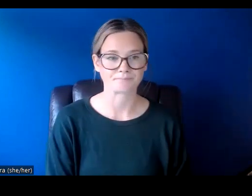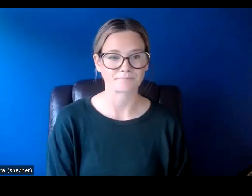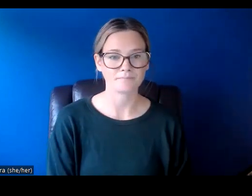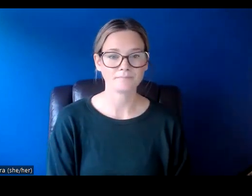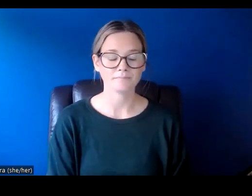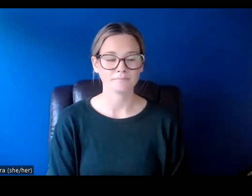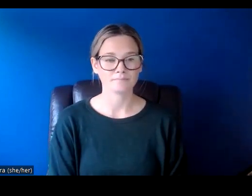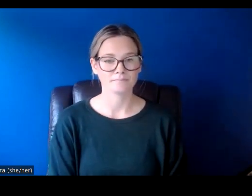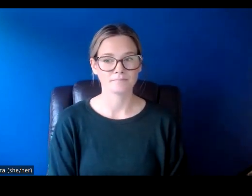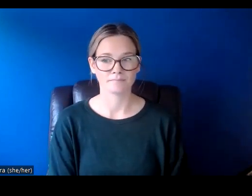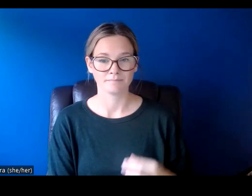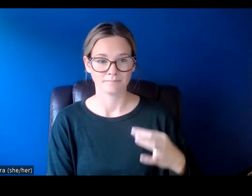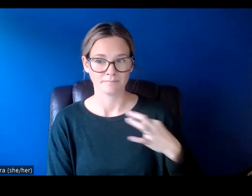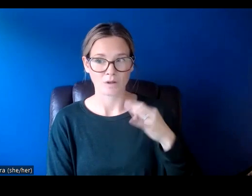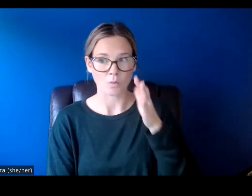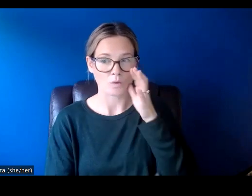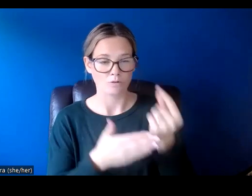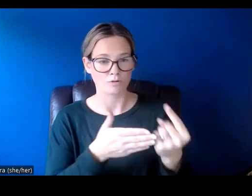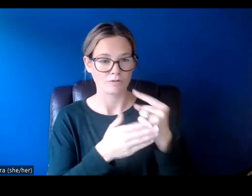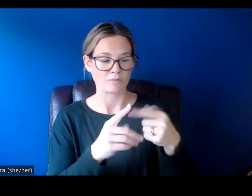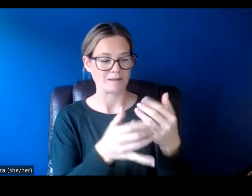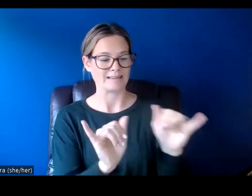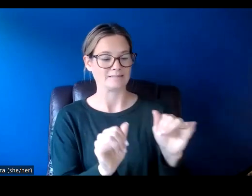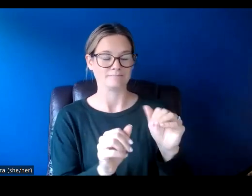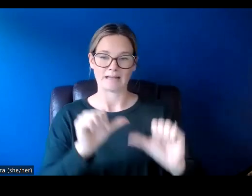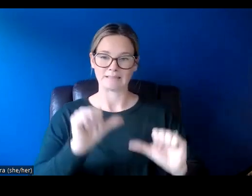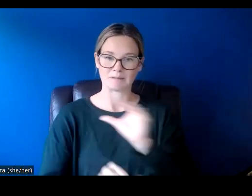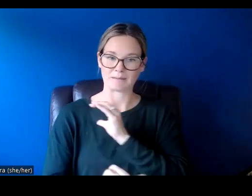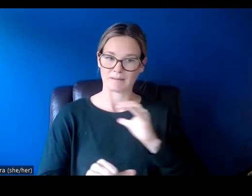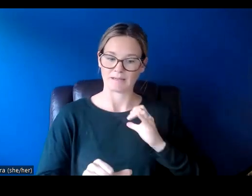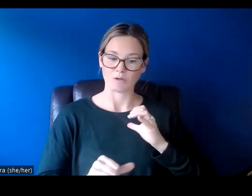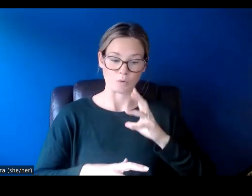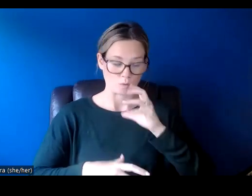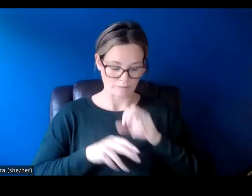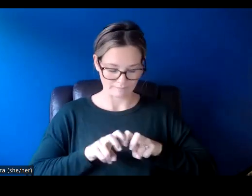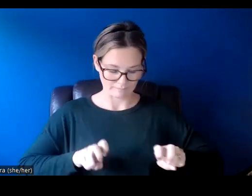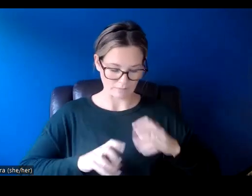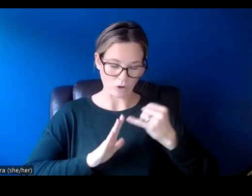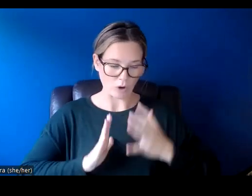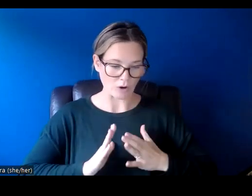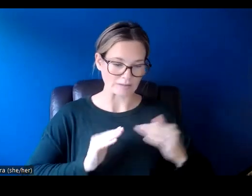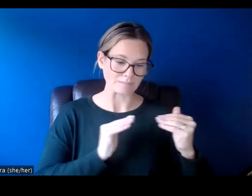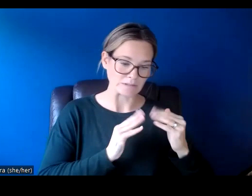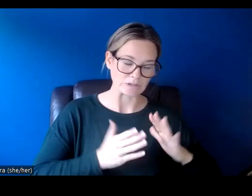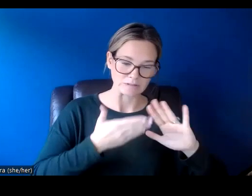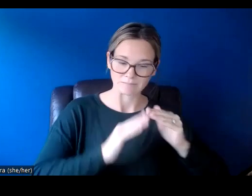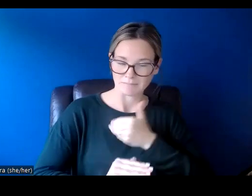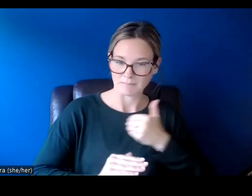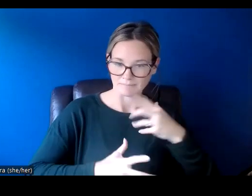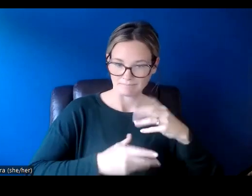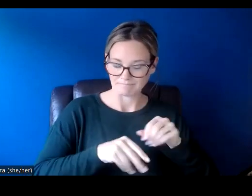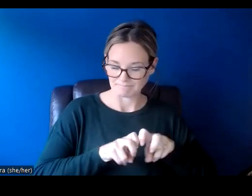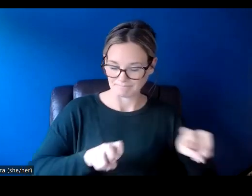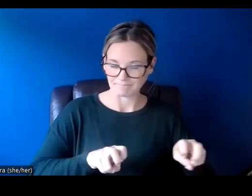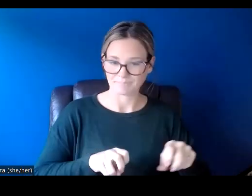Applications will be reviewed by our independent assessment committee made up of artists and peers and community members. The membership